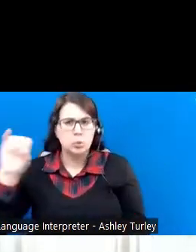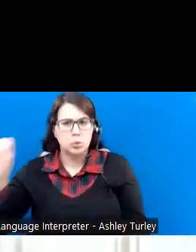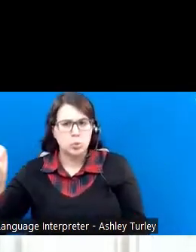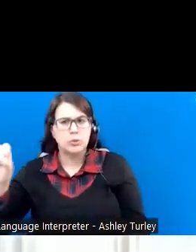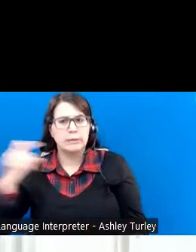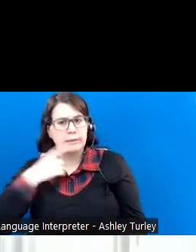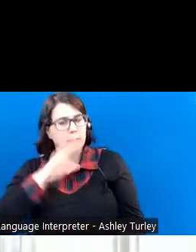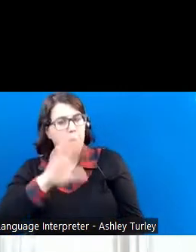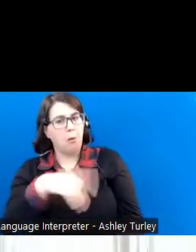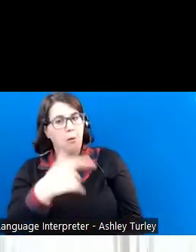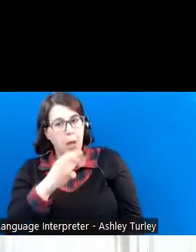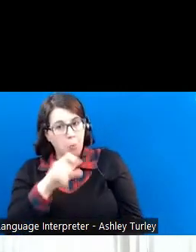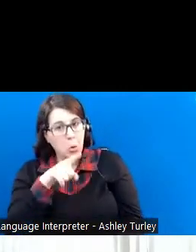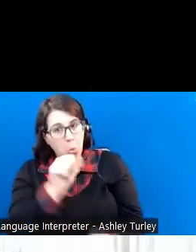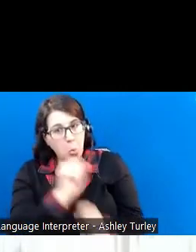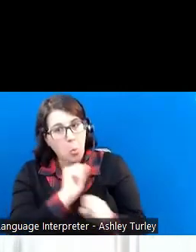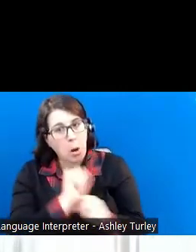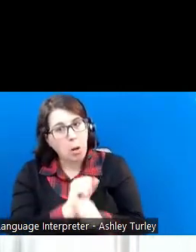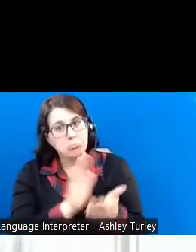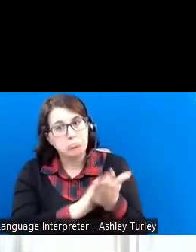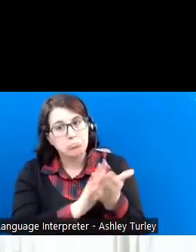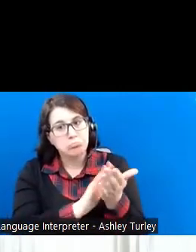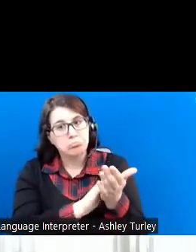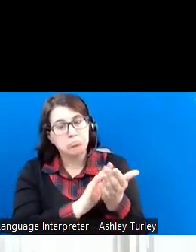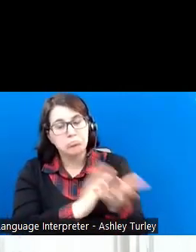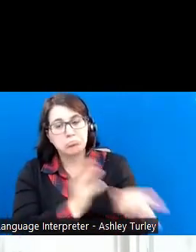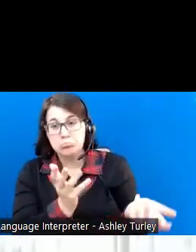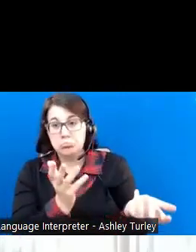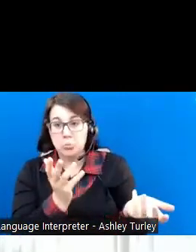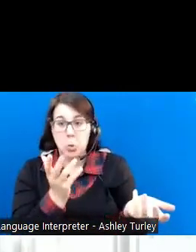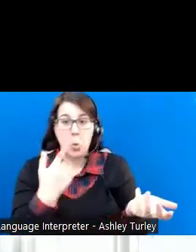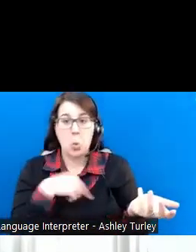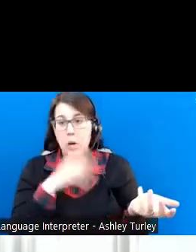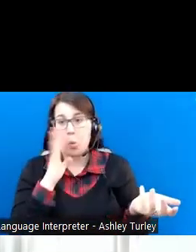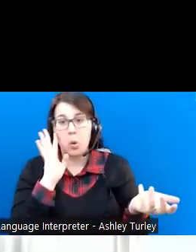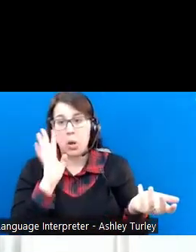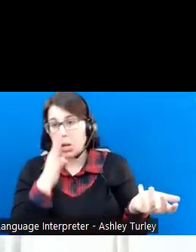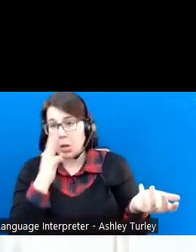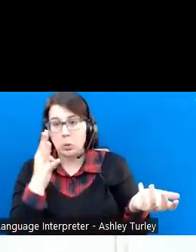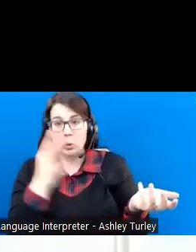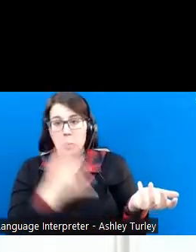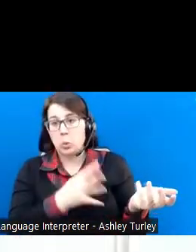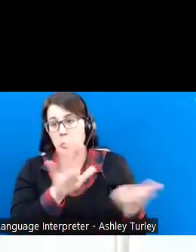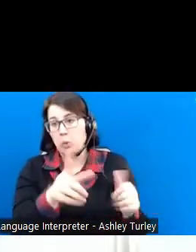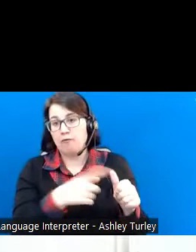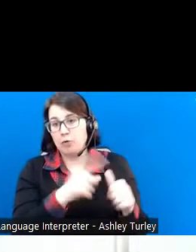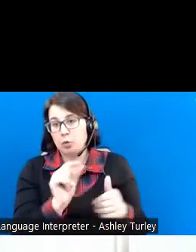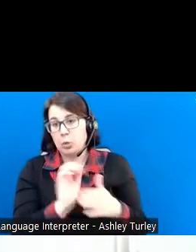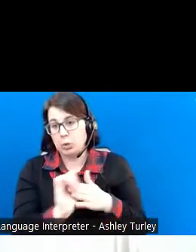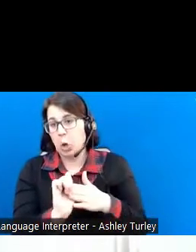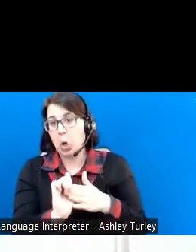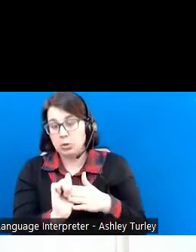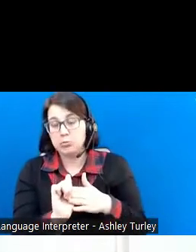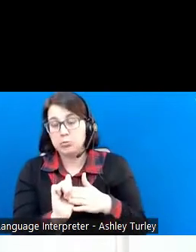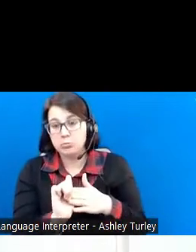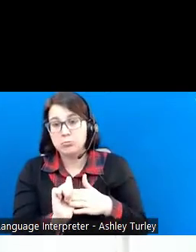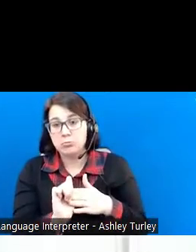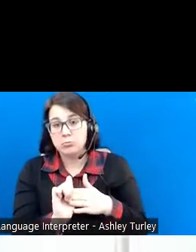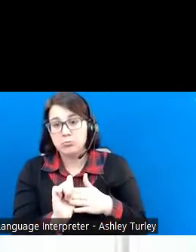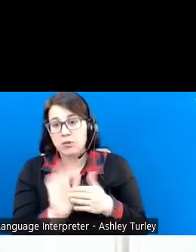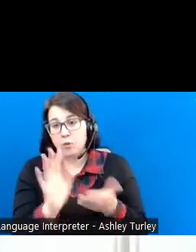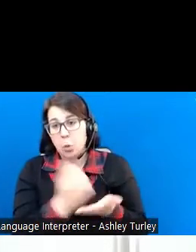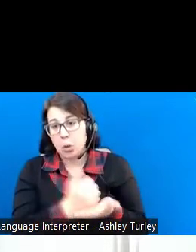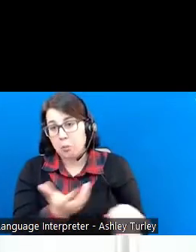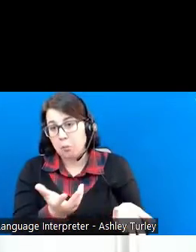Gabriel, we're glad you're working. We're going to pretend like you did not make the first $20 of your